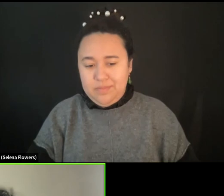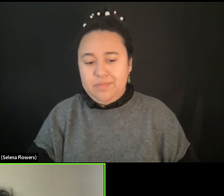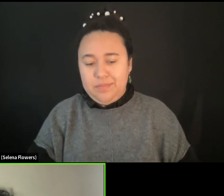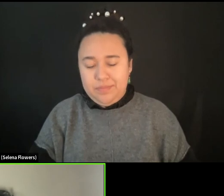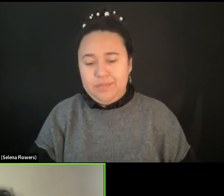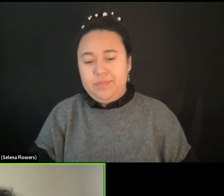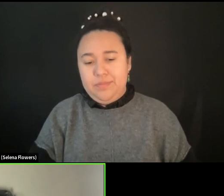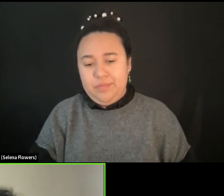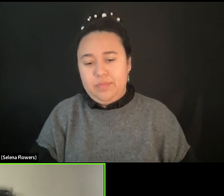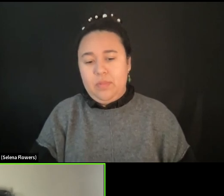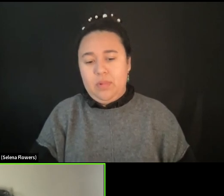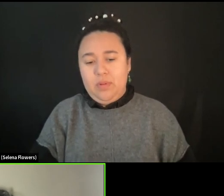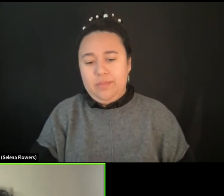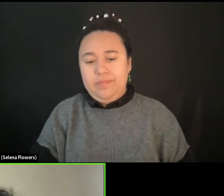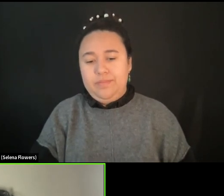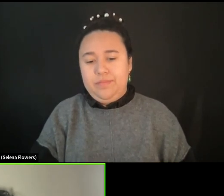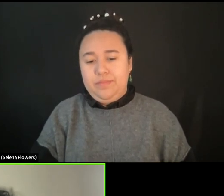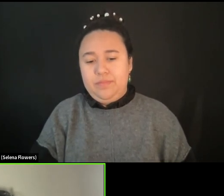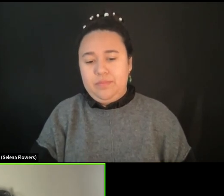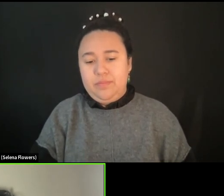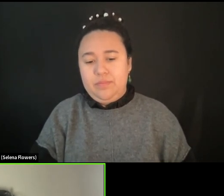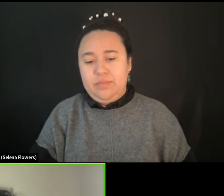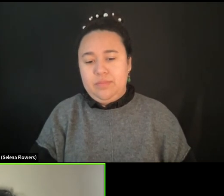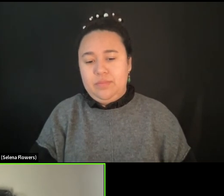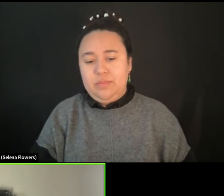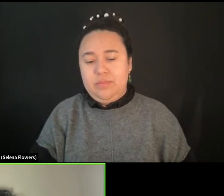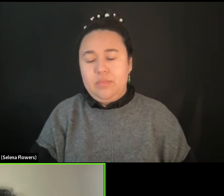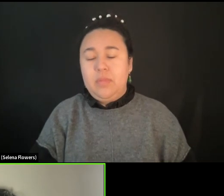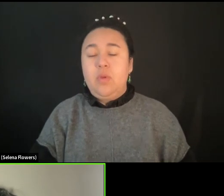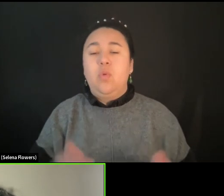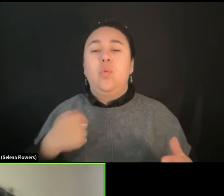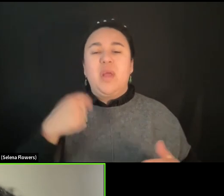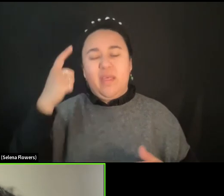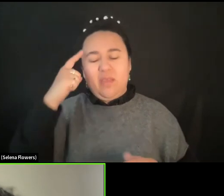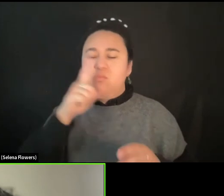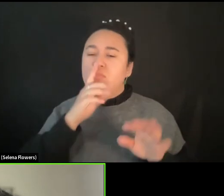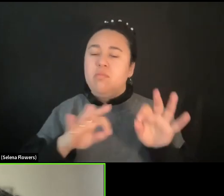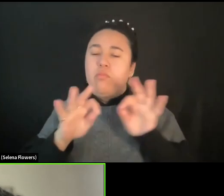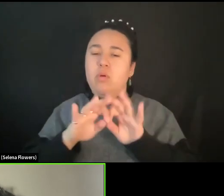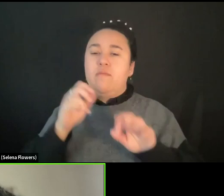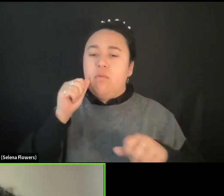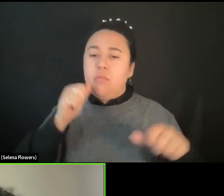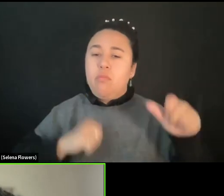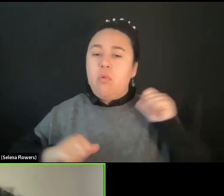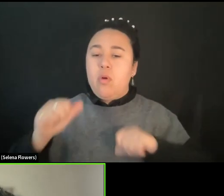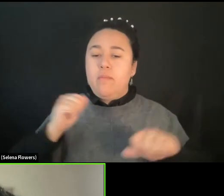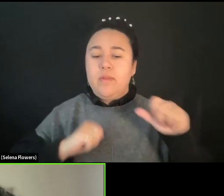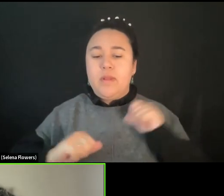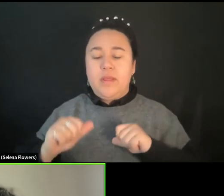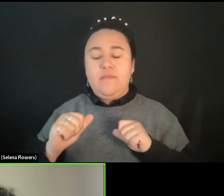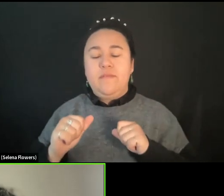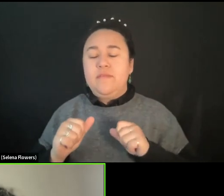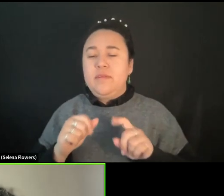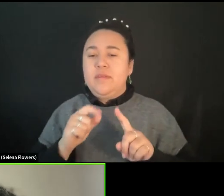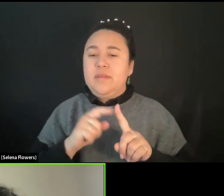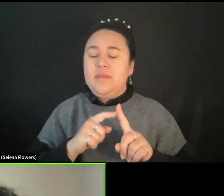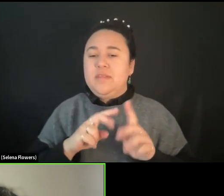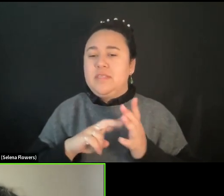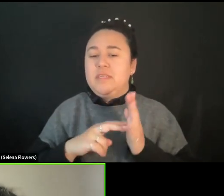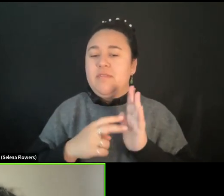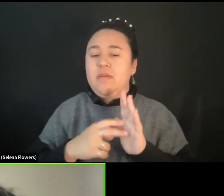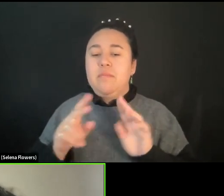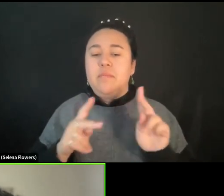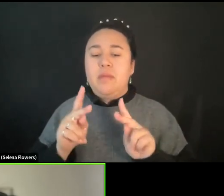the term of performative definitions or terms is actually people decided to put away their